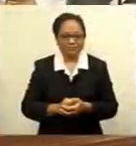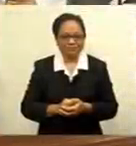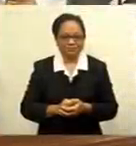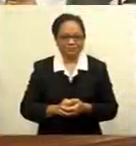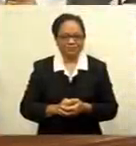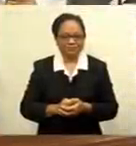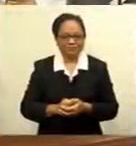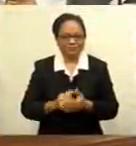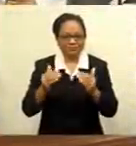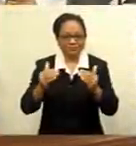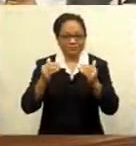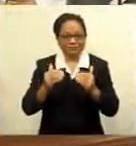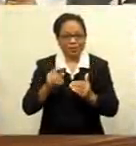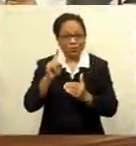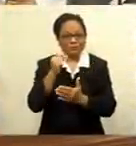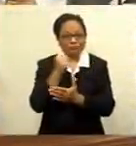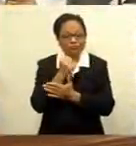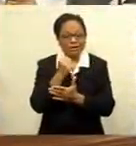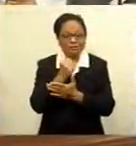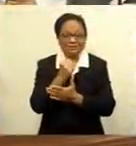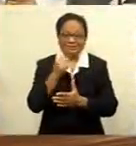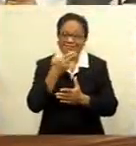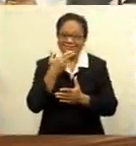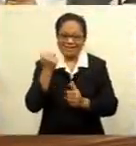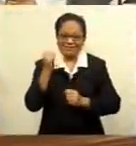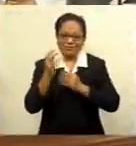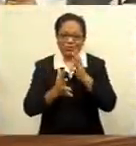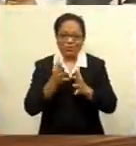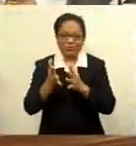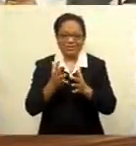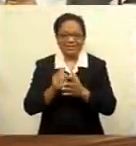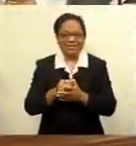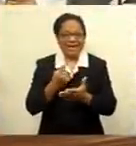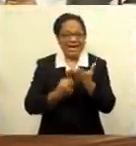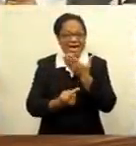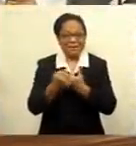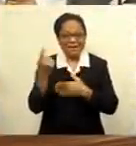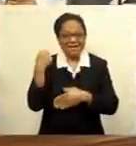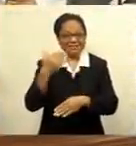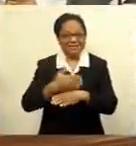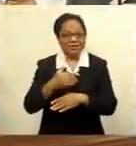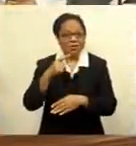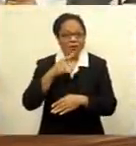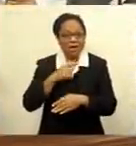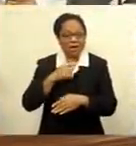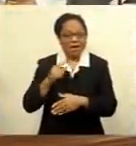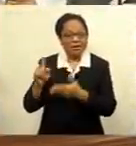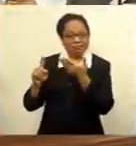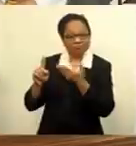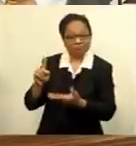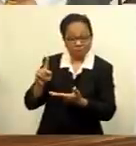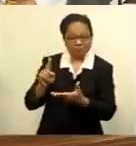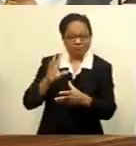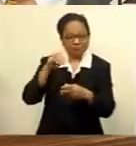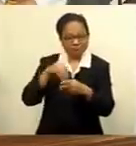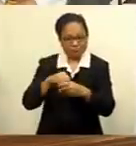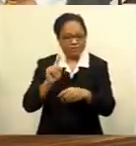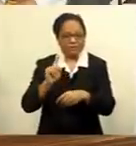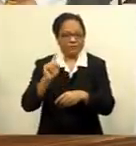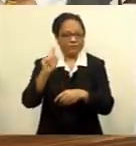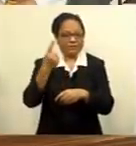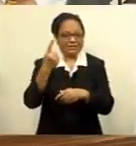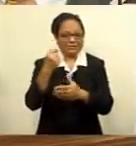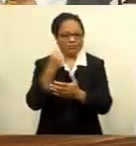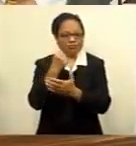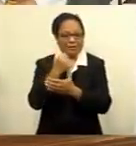One of rugby's fairytale stories was written last night after Quade Cooper starred in Australia's first rugby championship win this